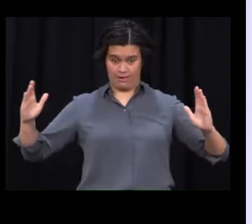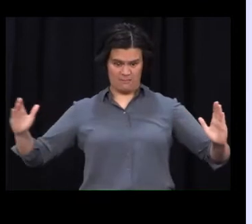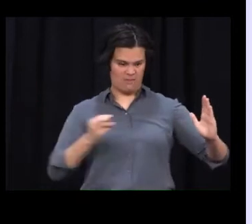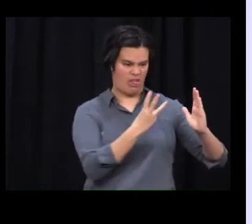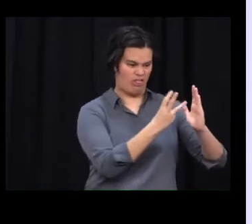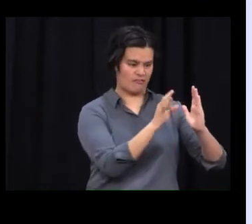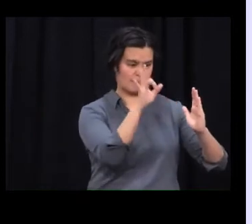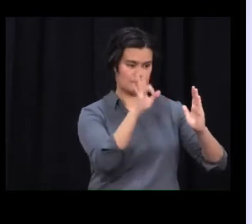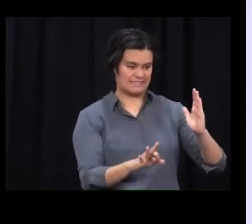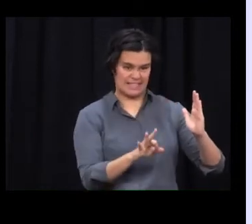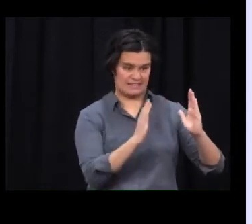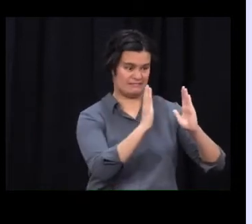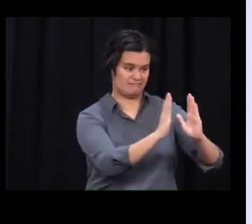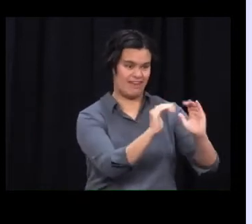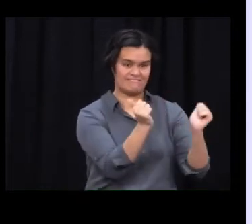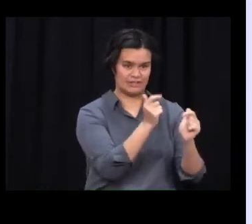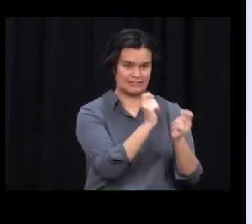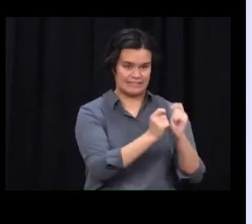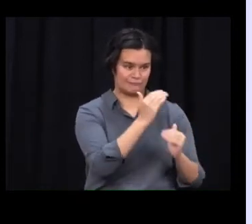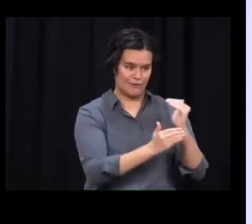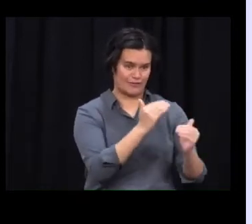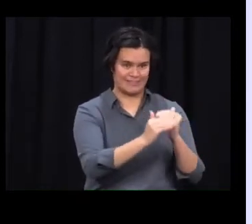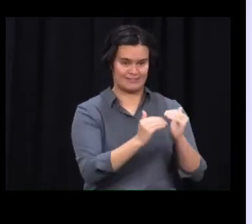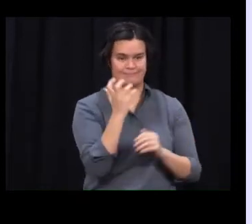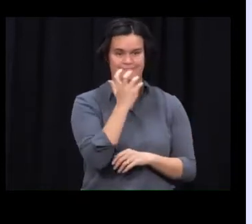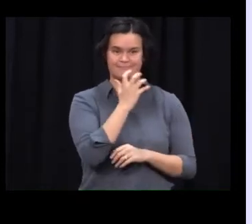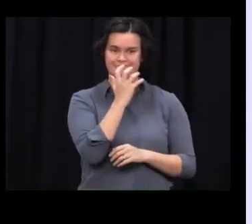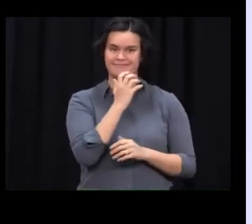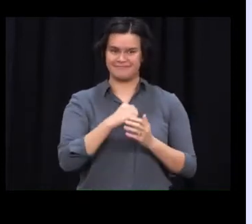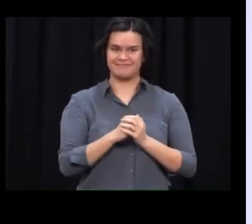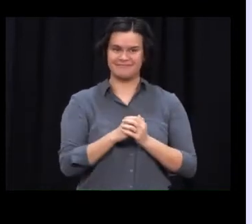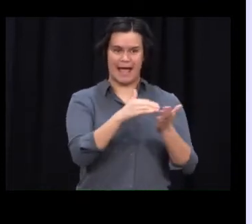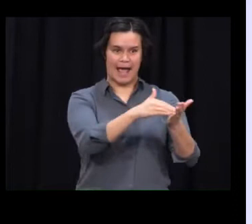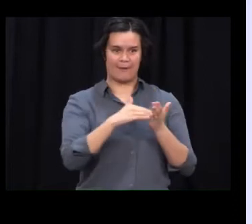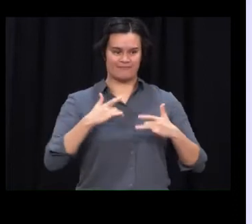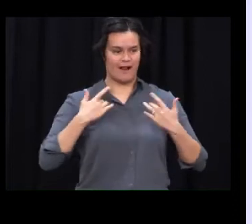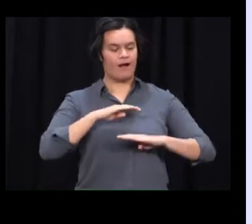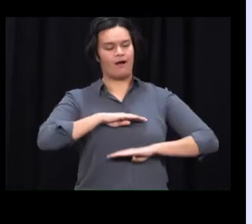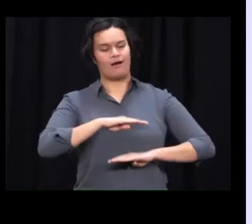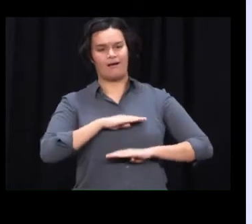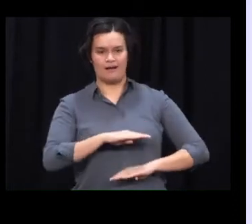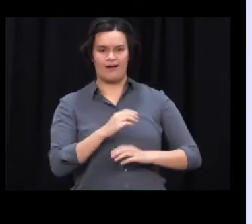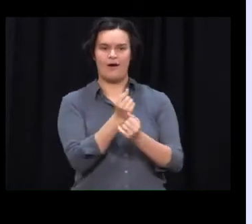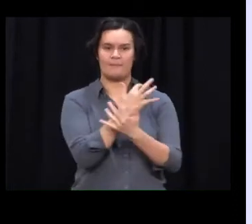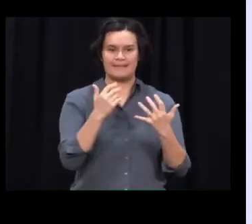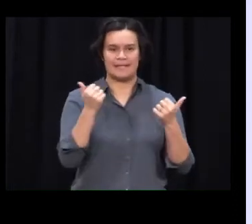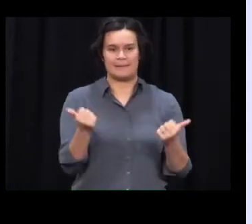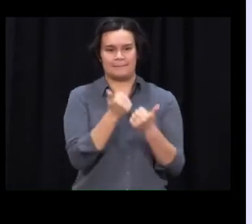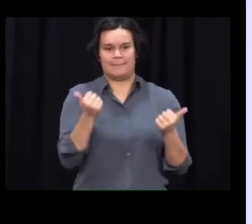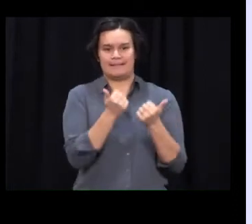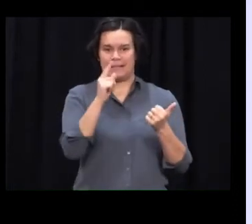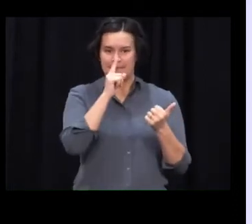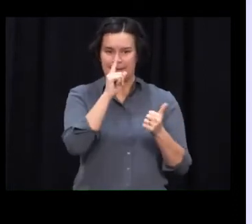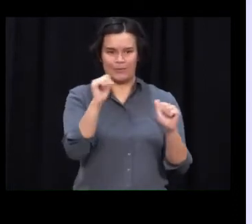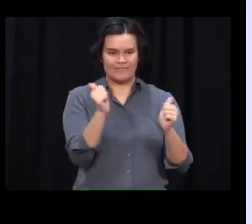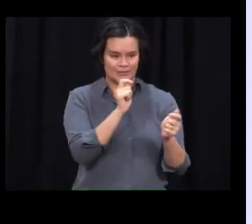build the picture of the outbreak and give us increasing confidence about where the boundaries of it are. Testing centres